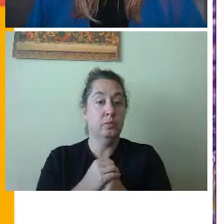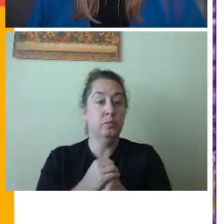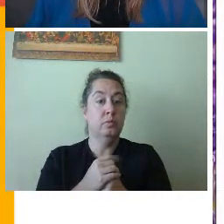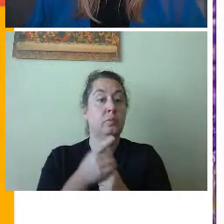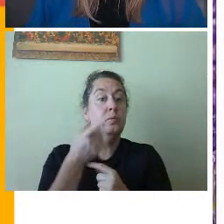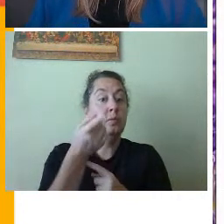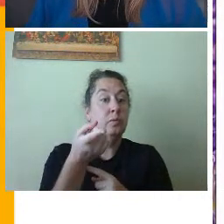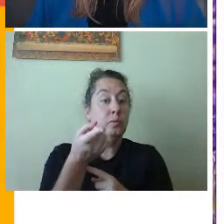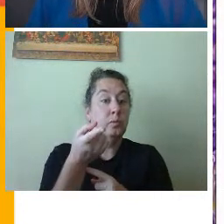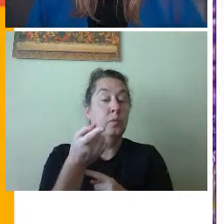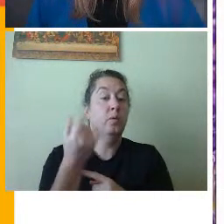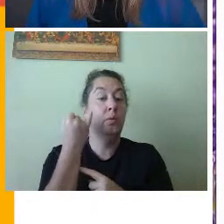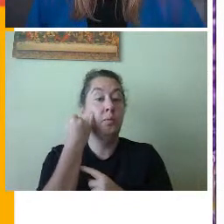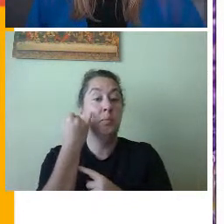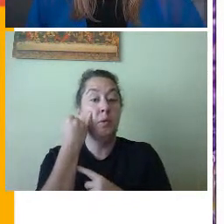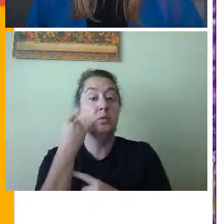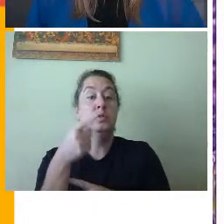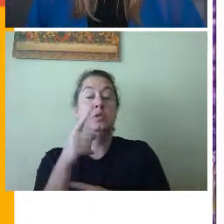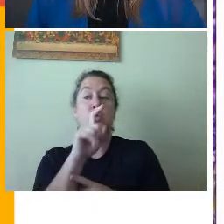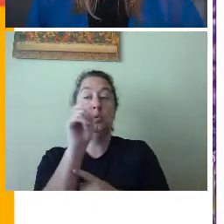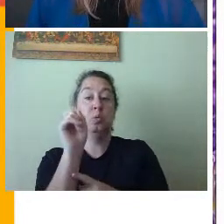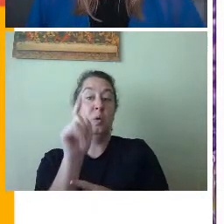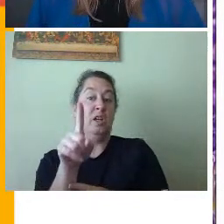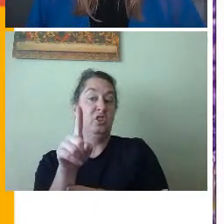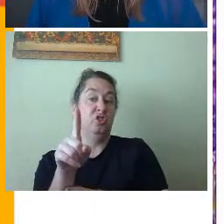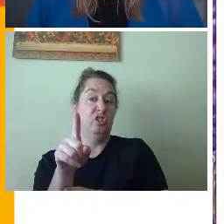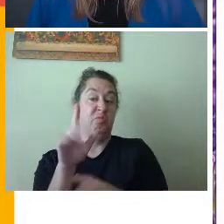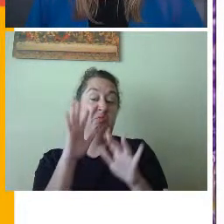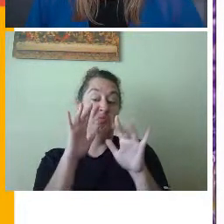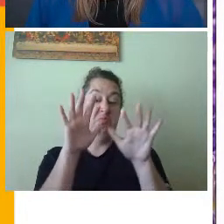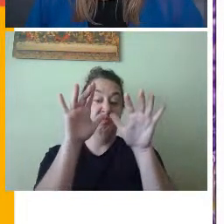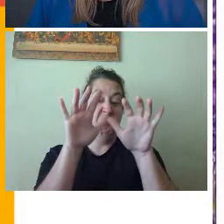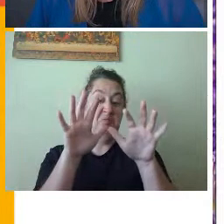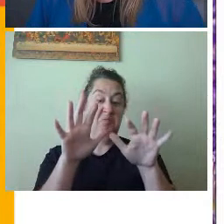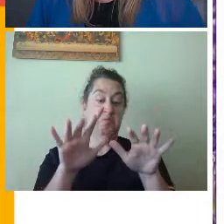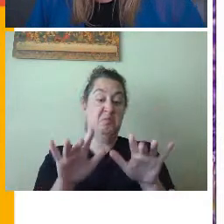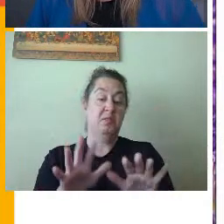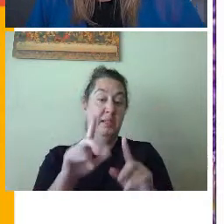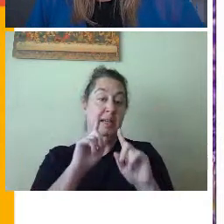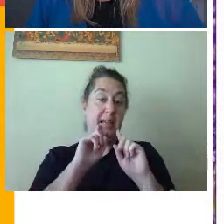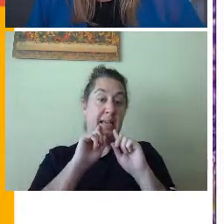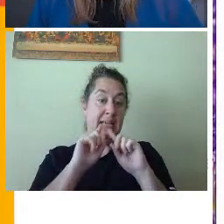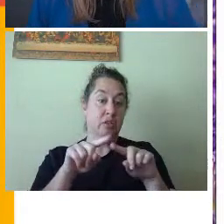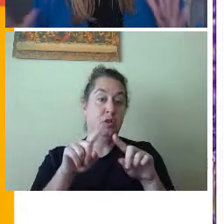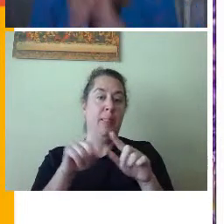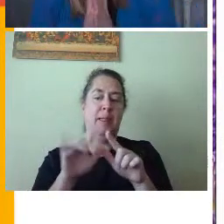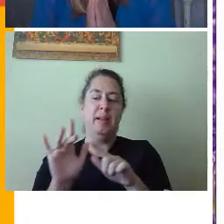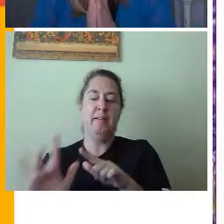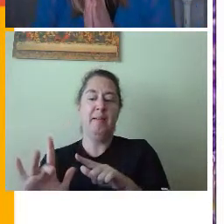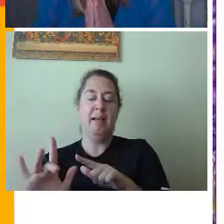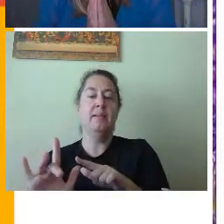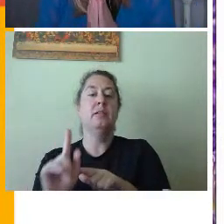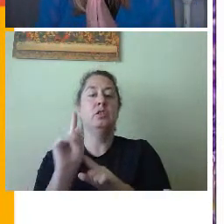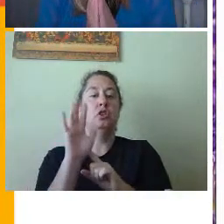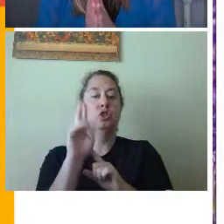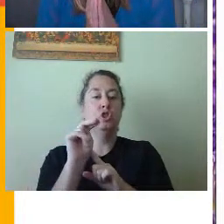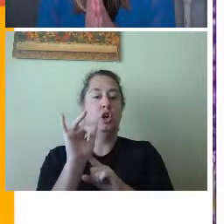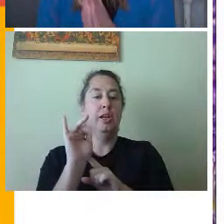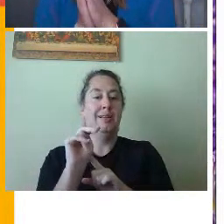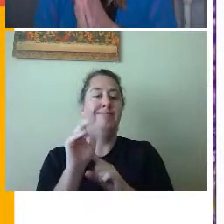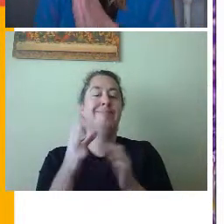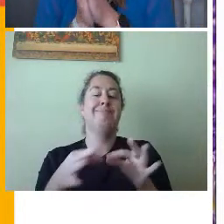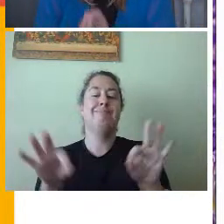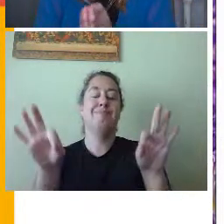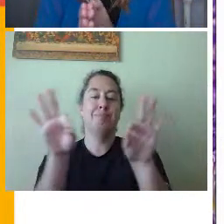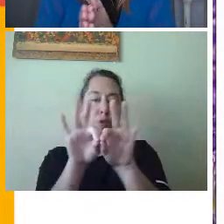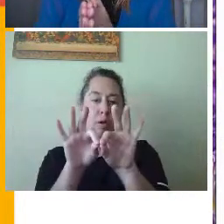Here's an assignment that's a question. They will type in their answer and then they're going to click turn in. It's very important that these students